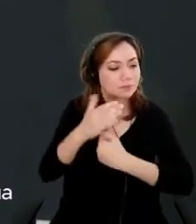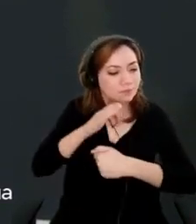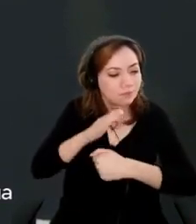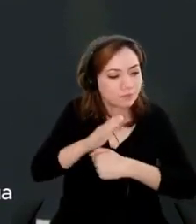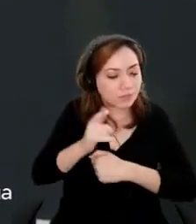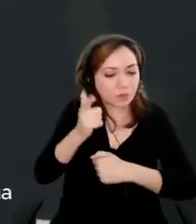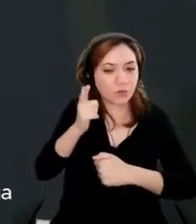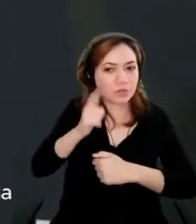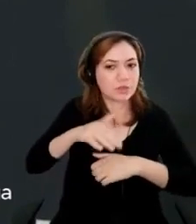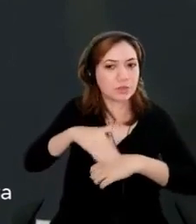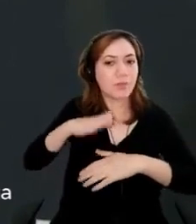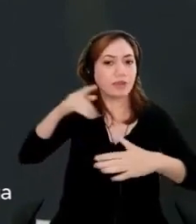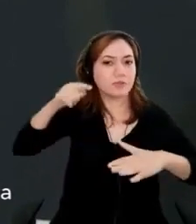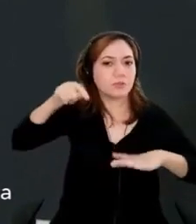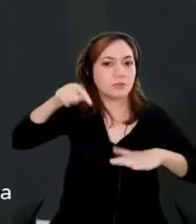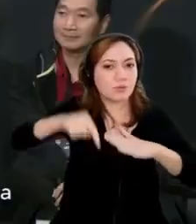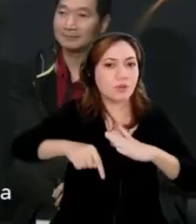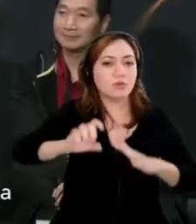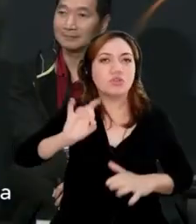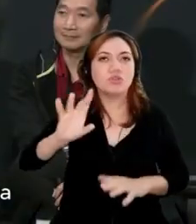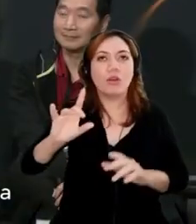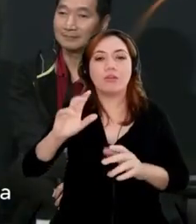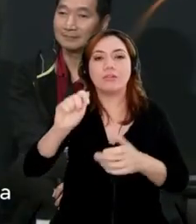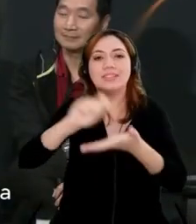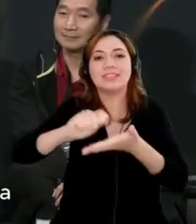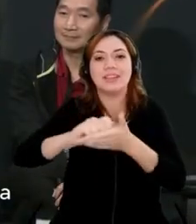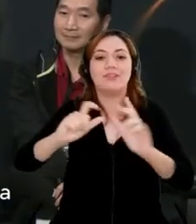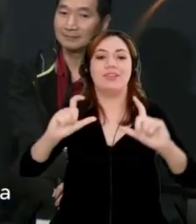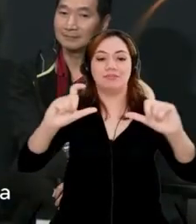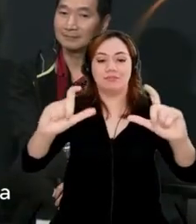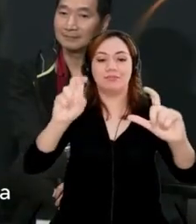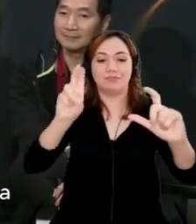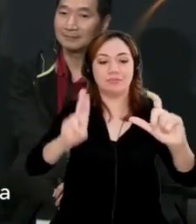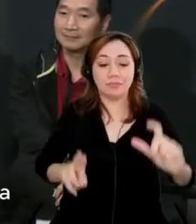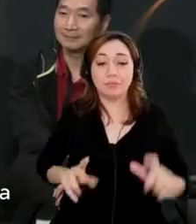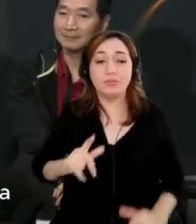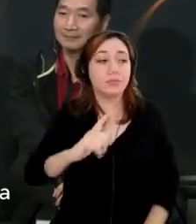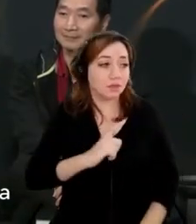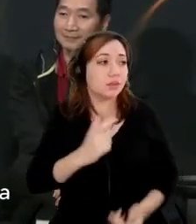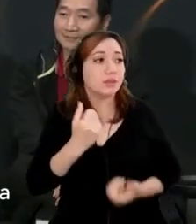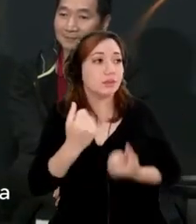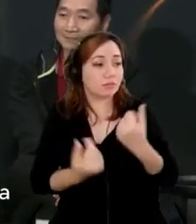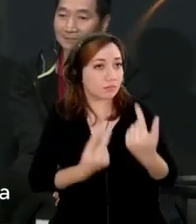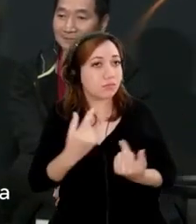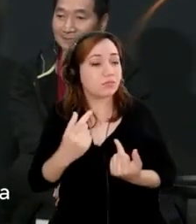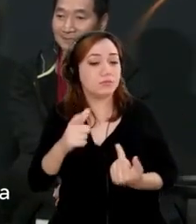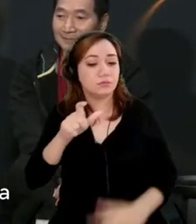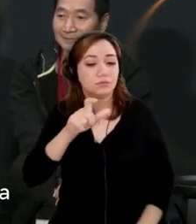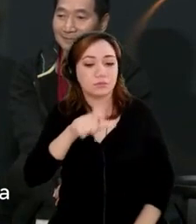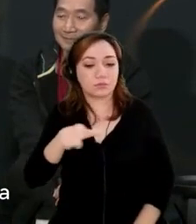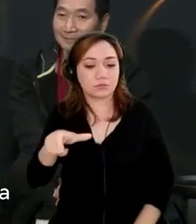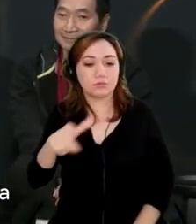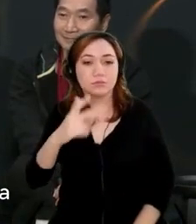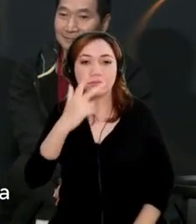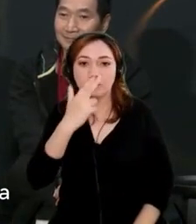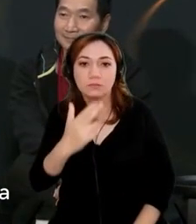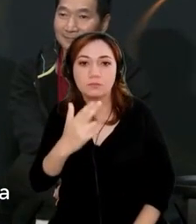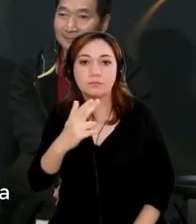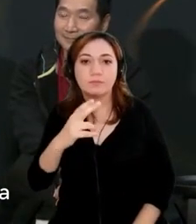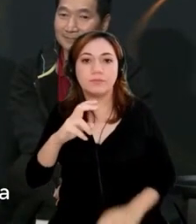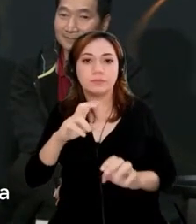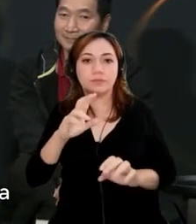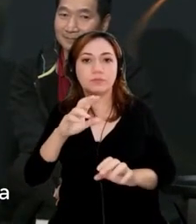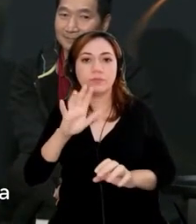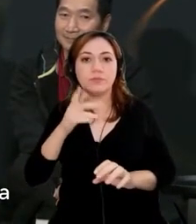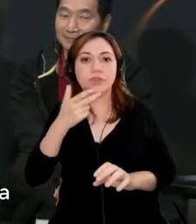you know, writing a paragraph? Yeah, know creative directors that take a personal affront to mentioning GPTs or mid-journey or